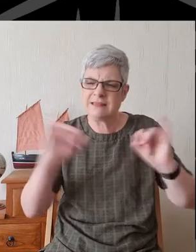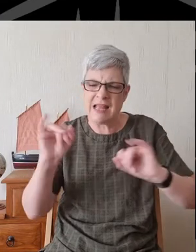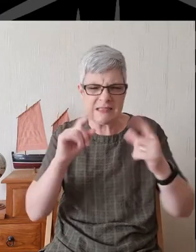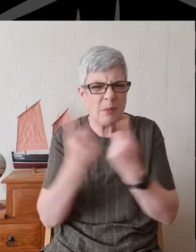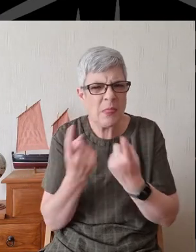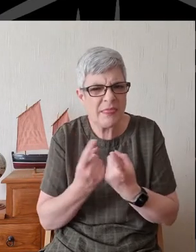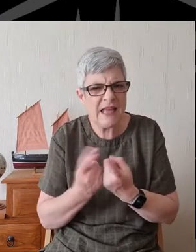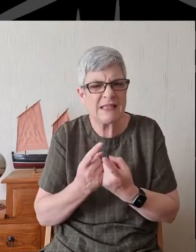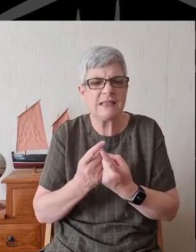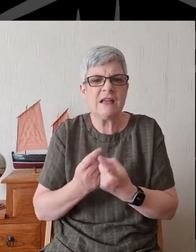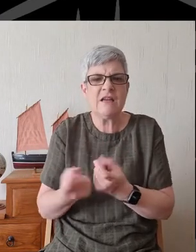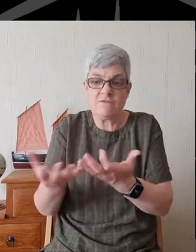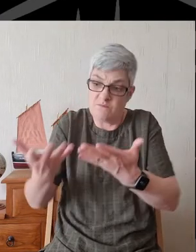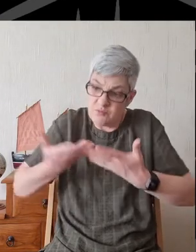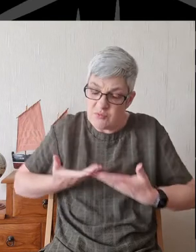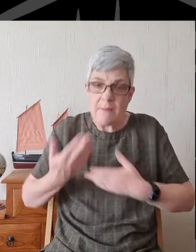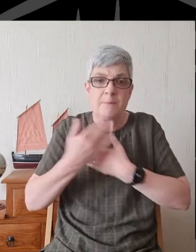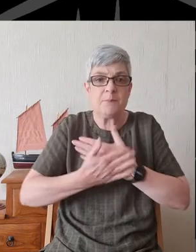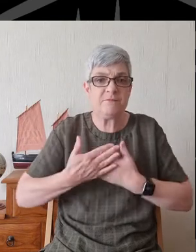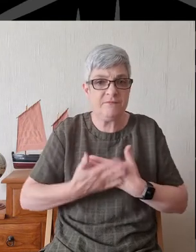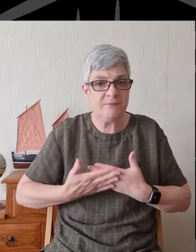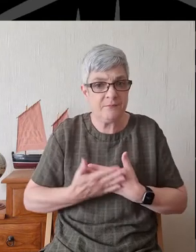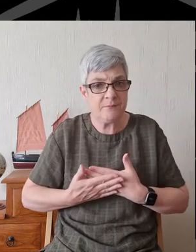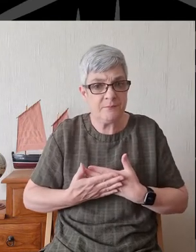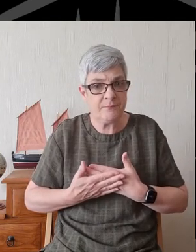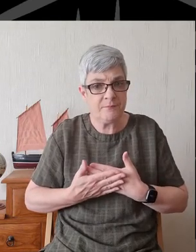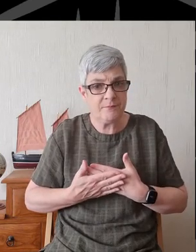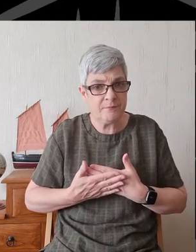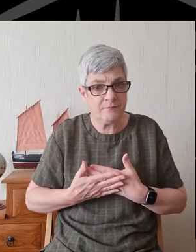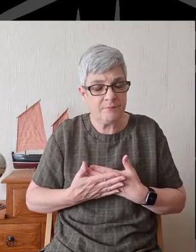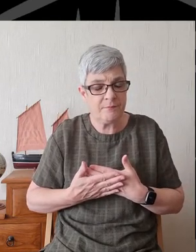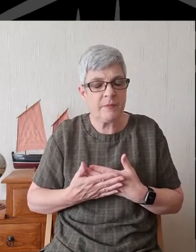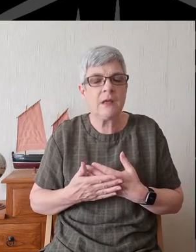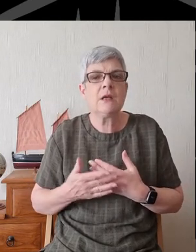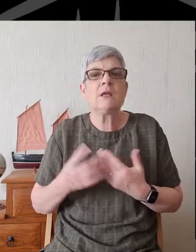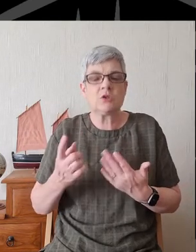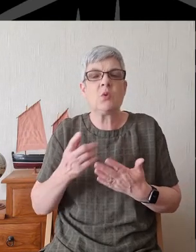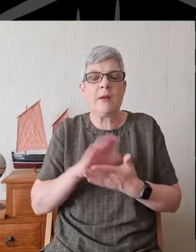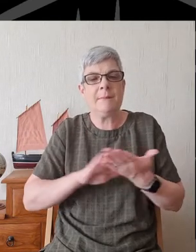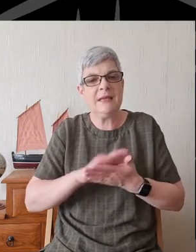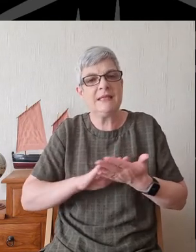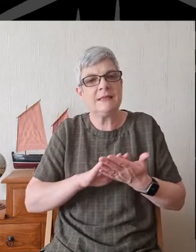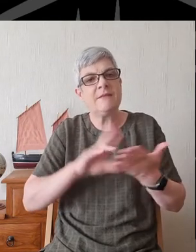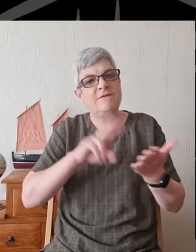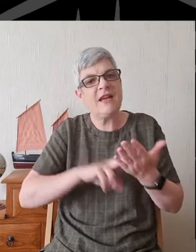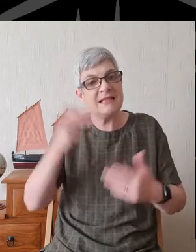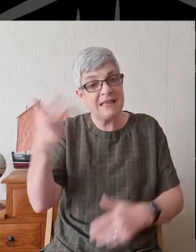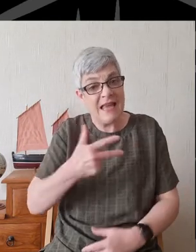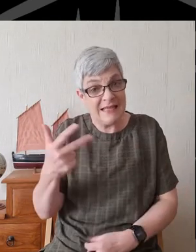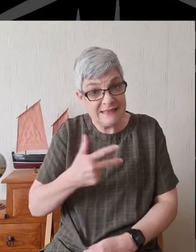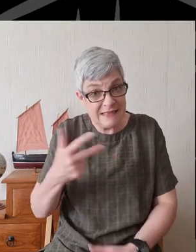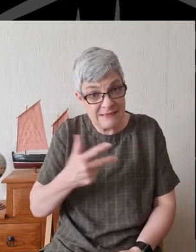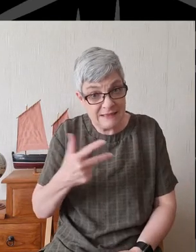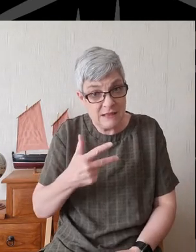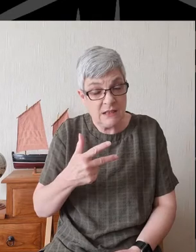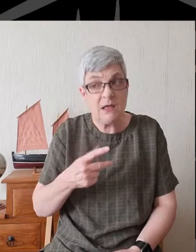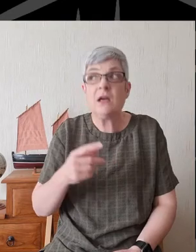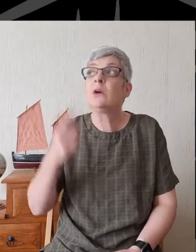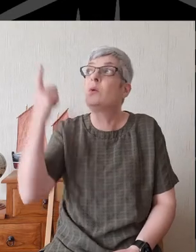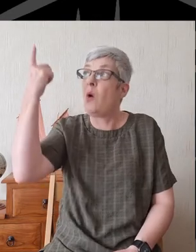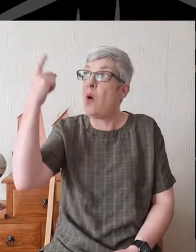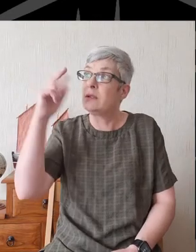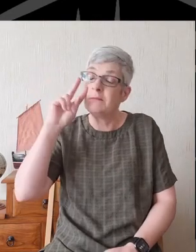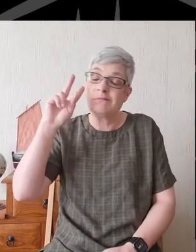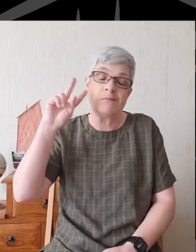have come and brought violence and so on. And so, verse 18, we're told that God will turn His